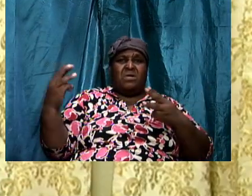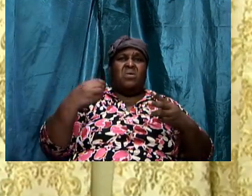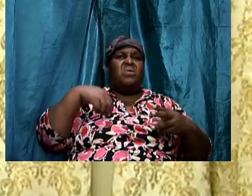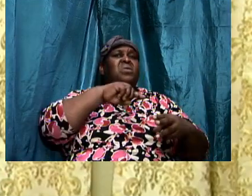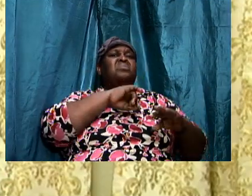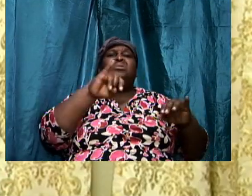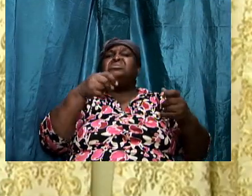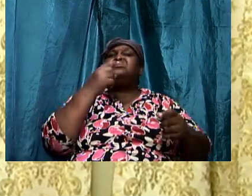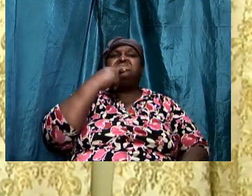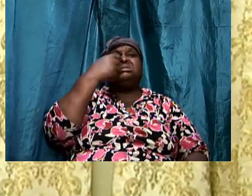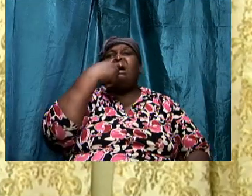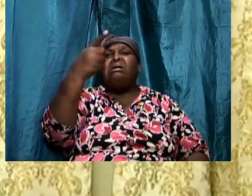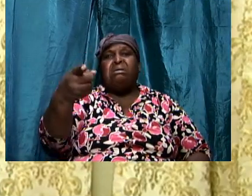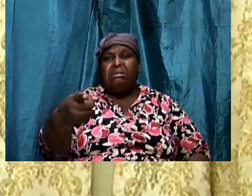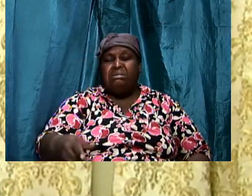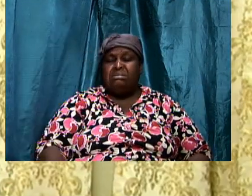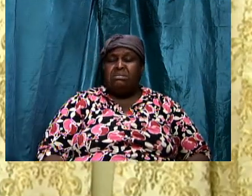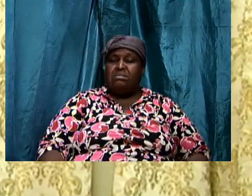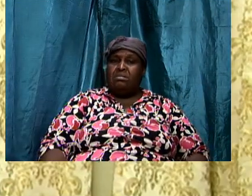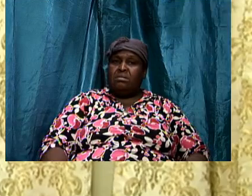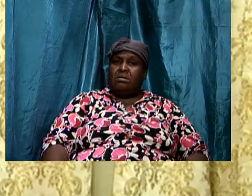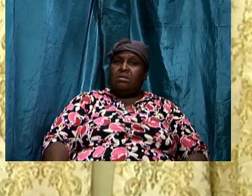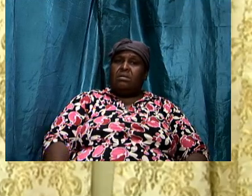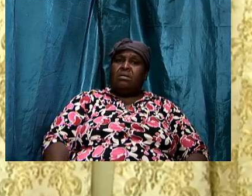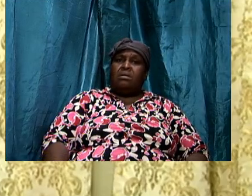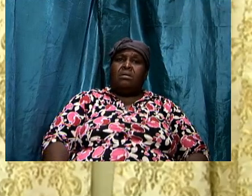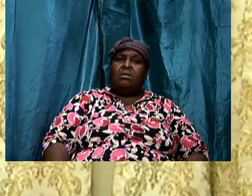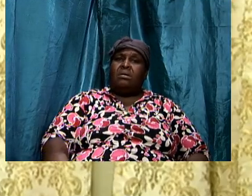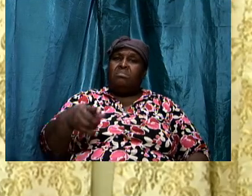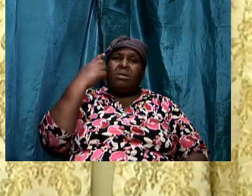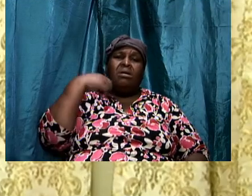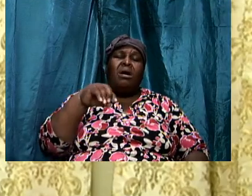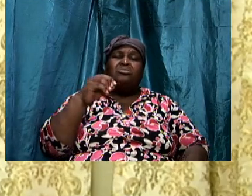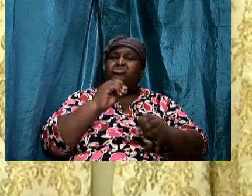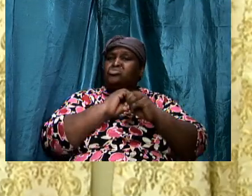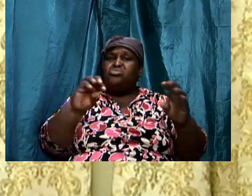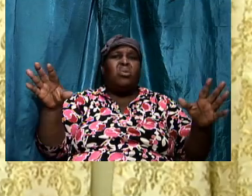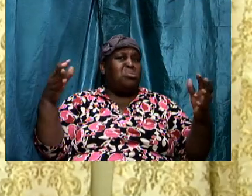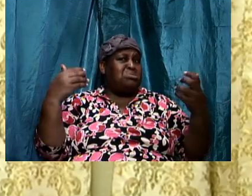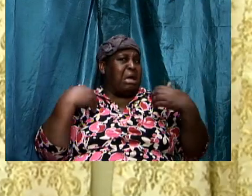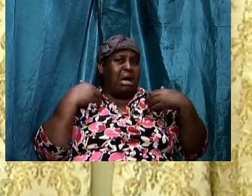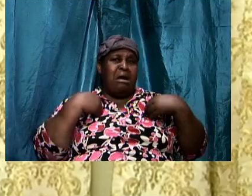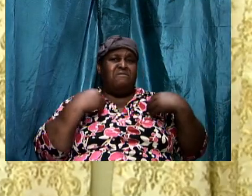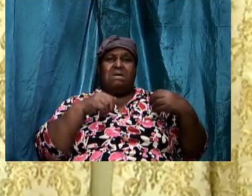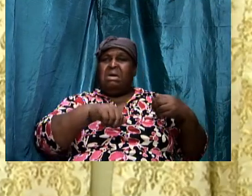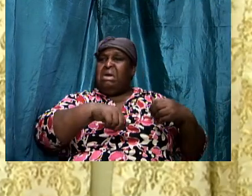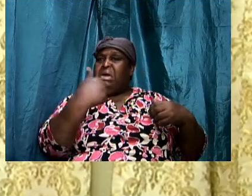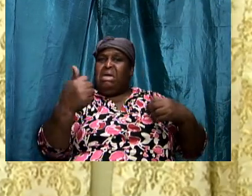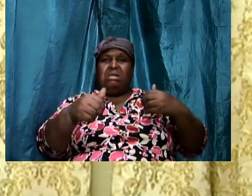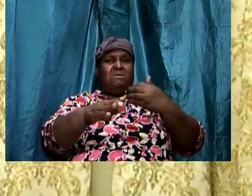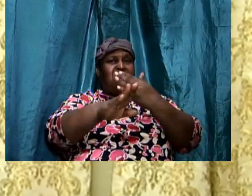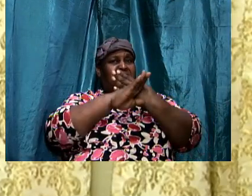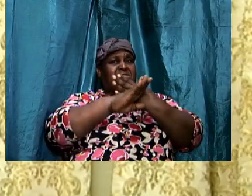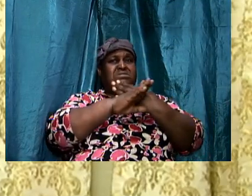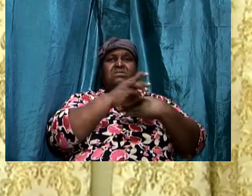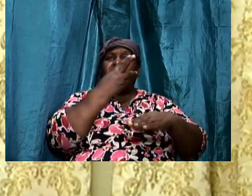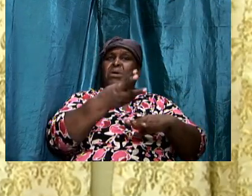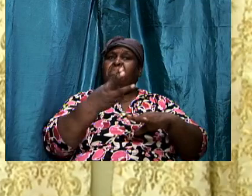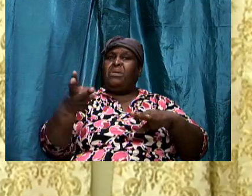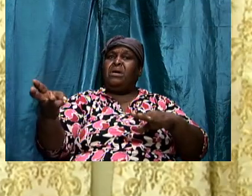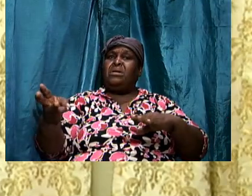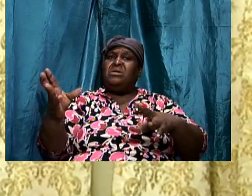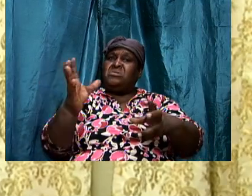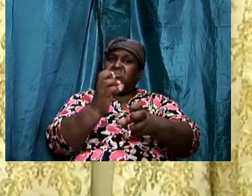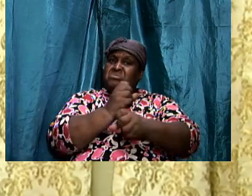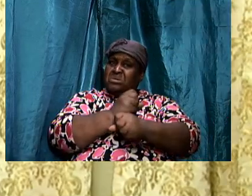talking because we do not have any offensive weapon to